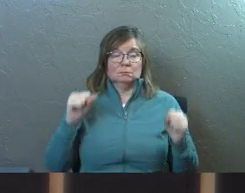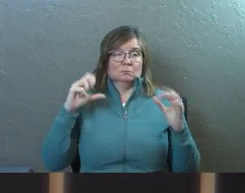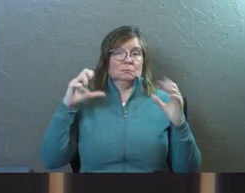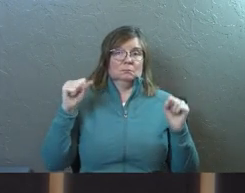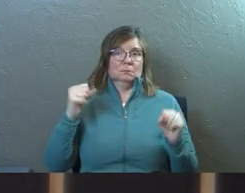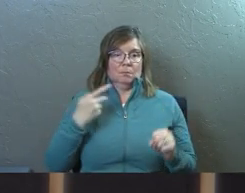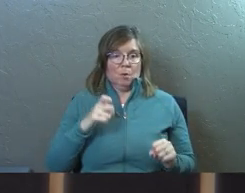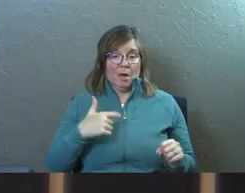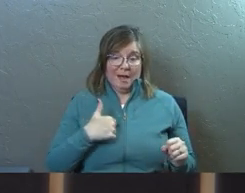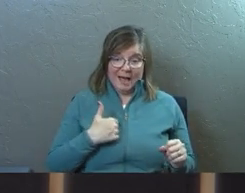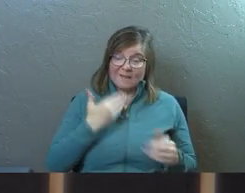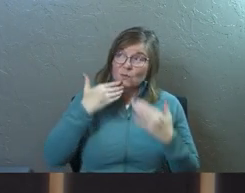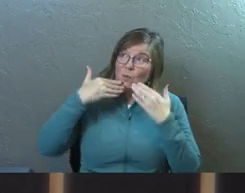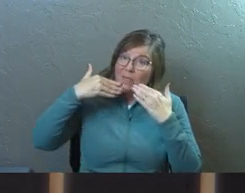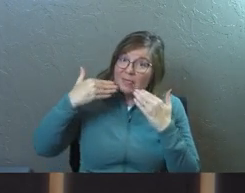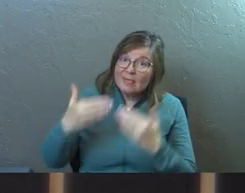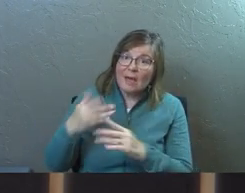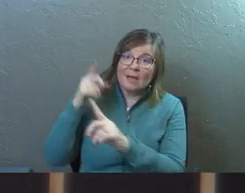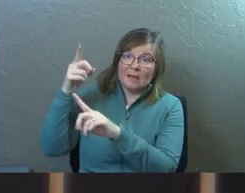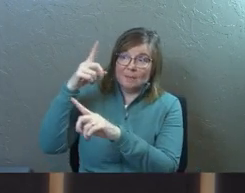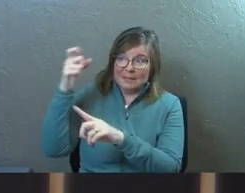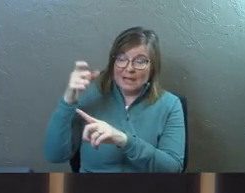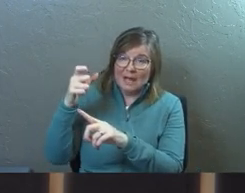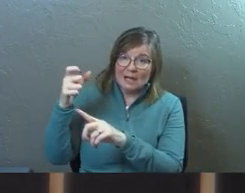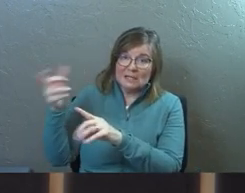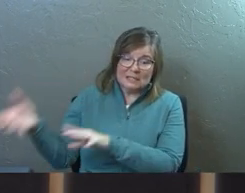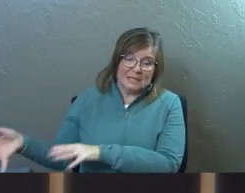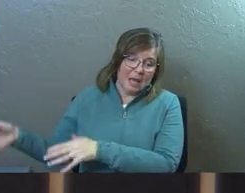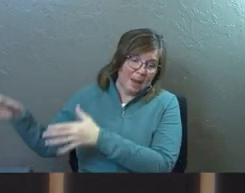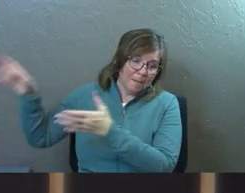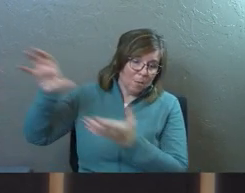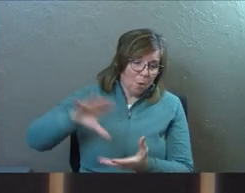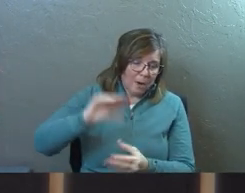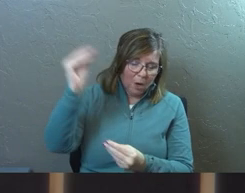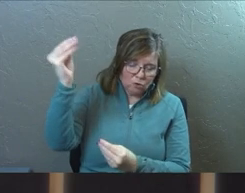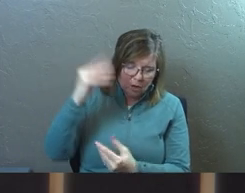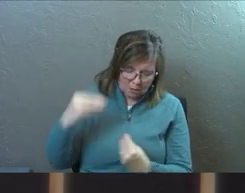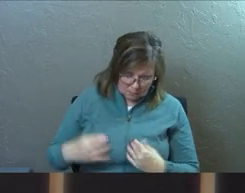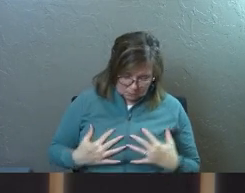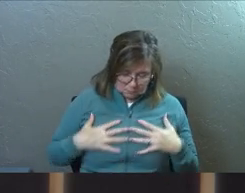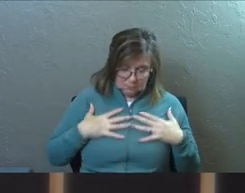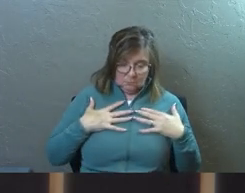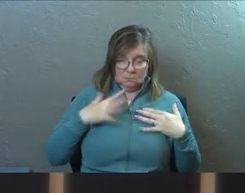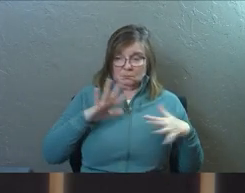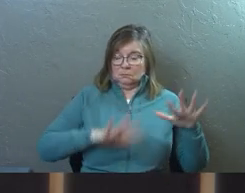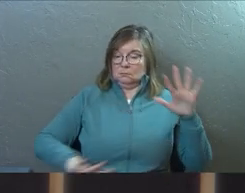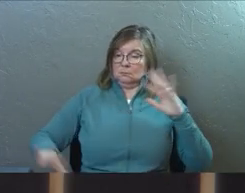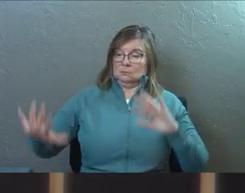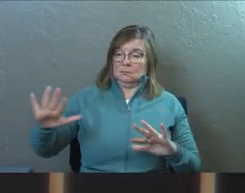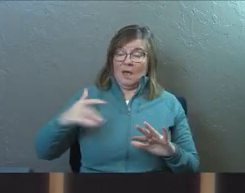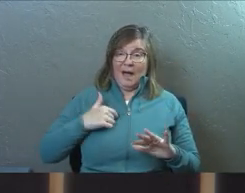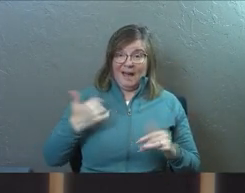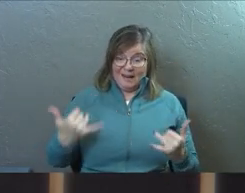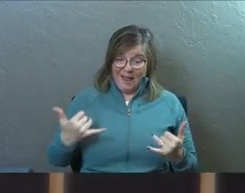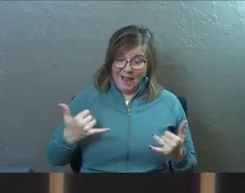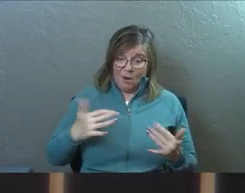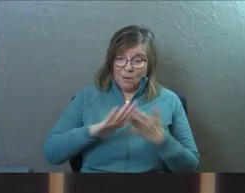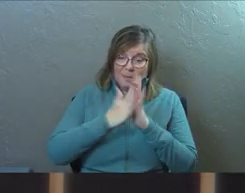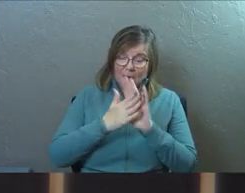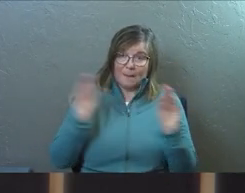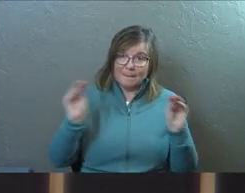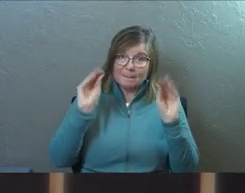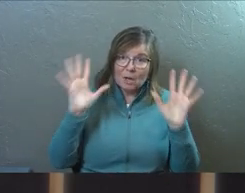Paul's like, I got to thank him because he poured out his grace on me. I'm a miracle walking around.